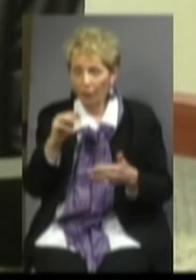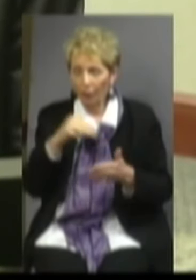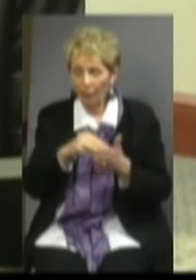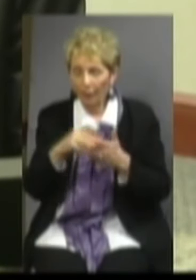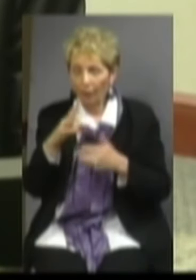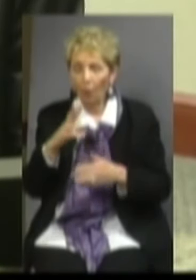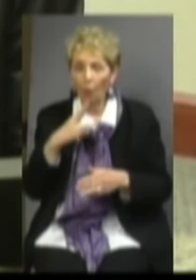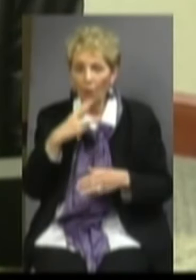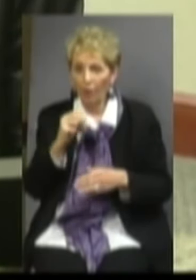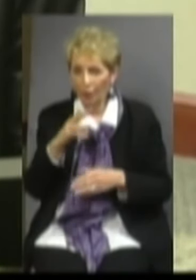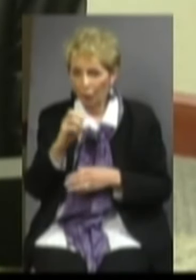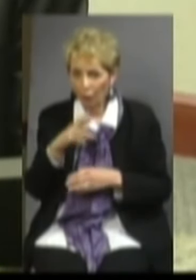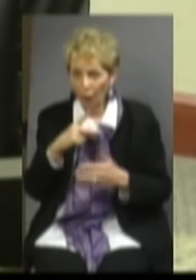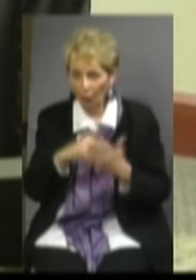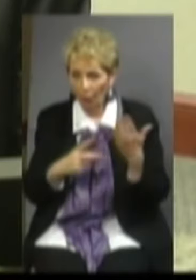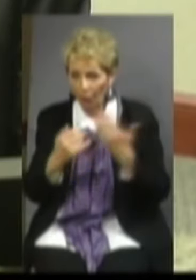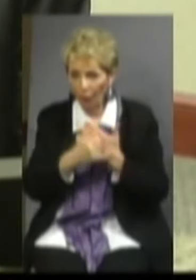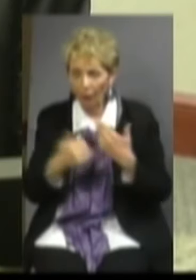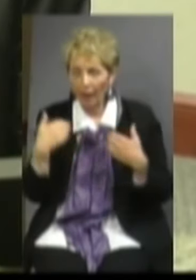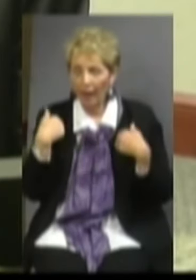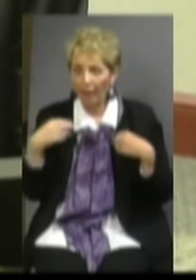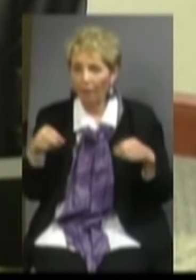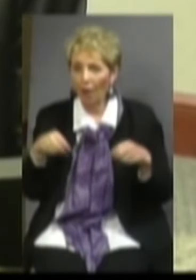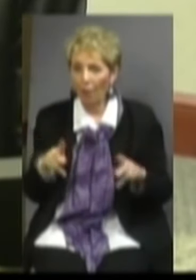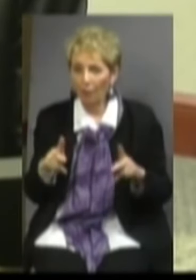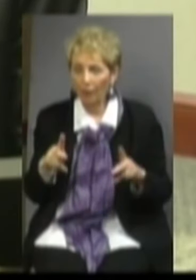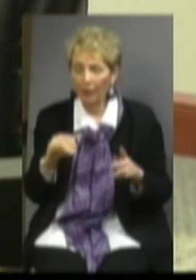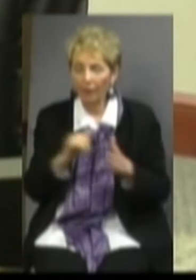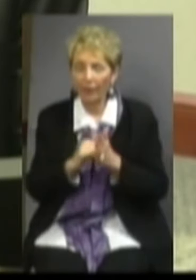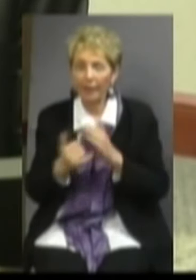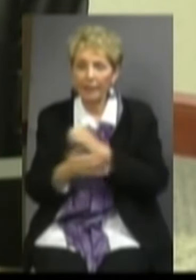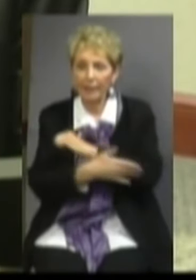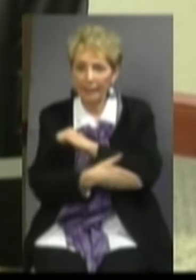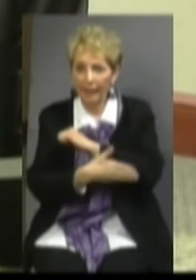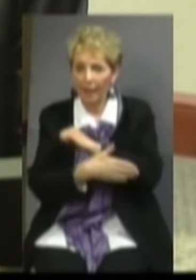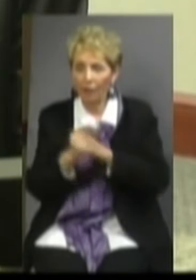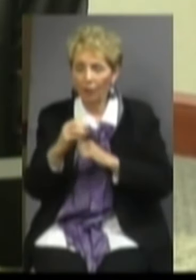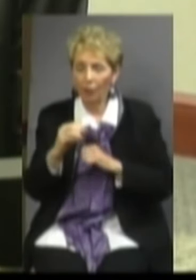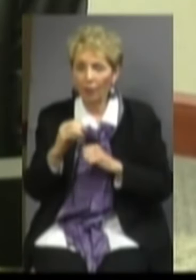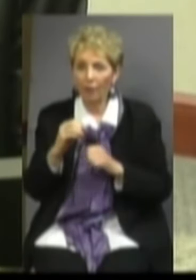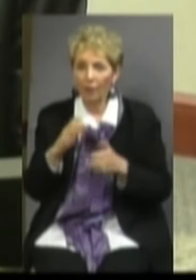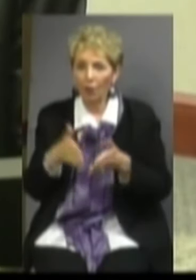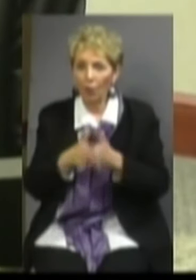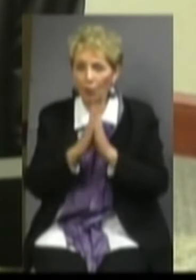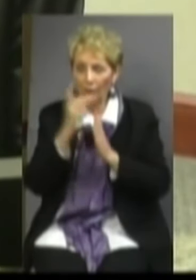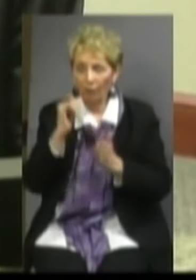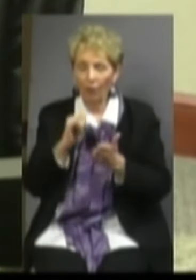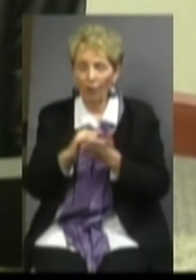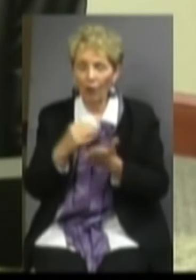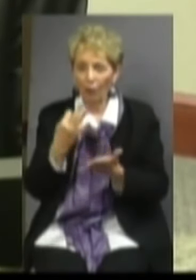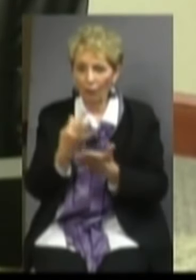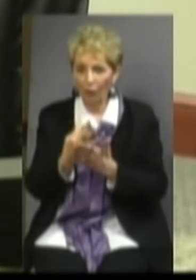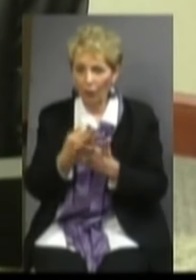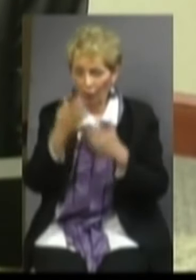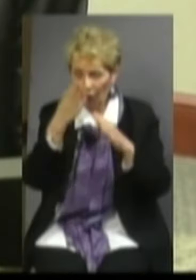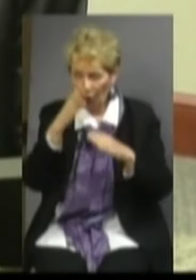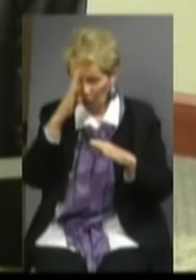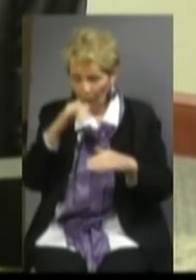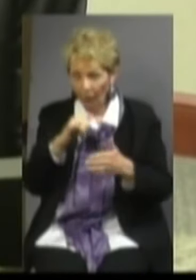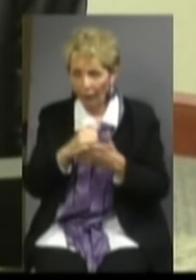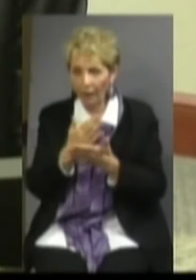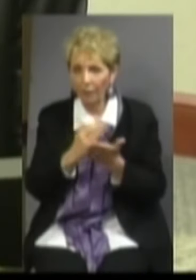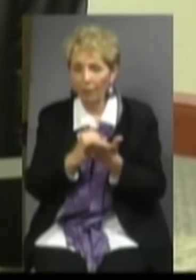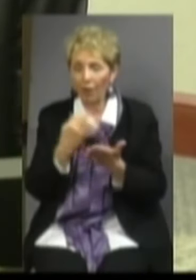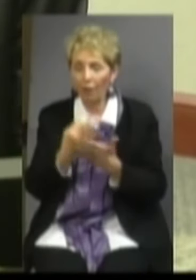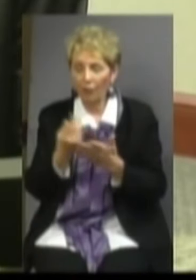and sewer projects. We will have the opportunity in this county to put in a request for those funds, and we hope that some of those